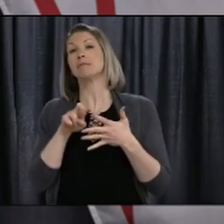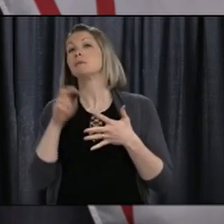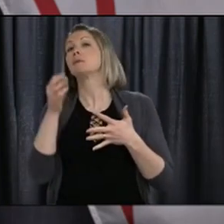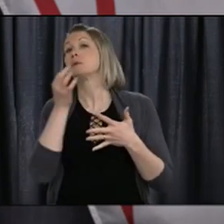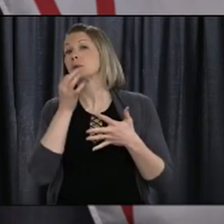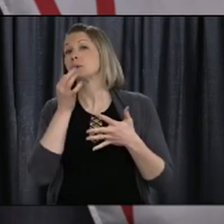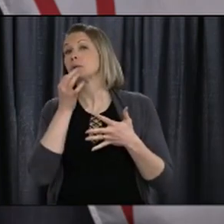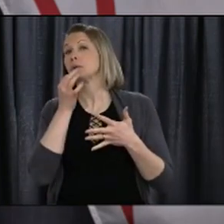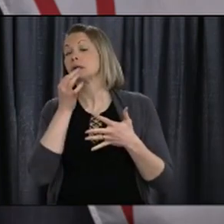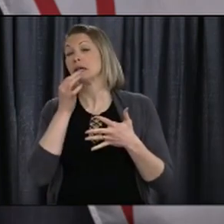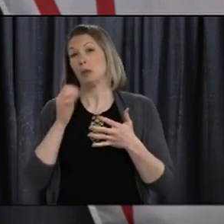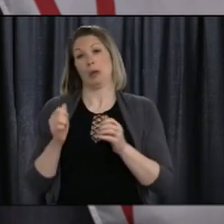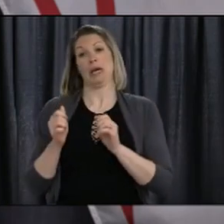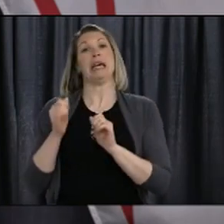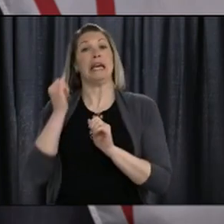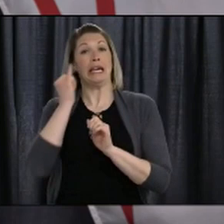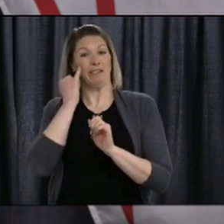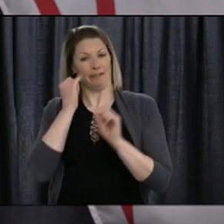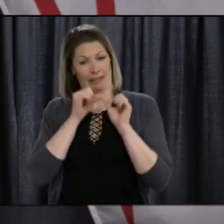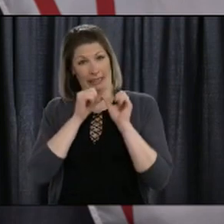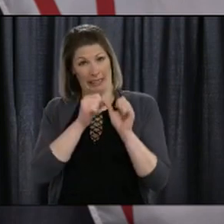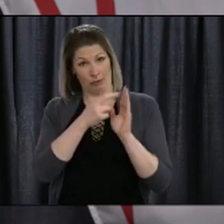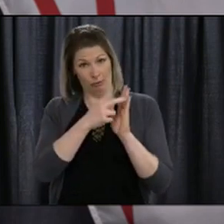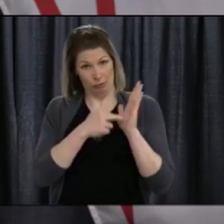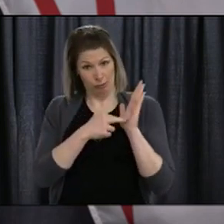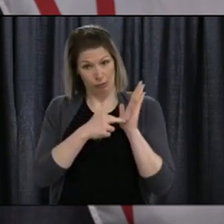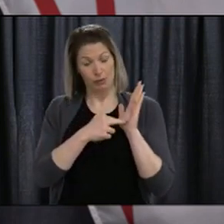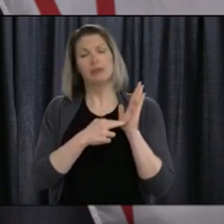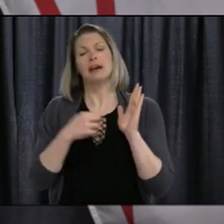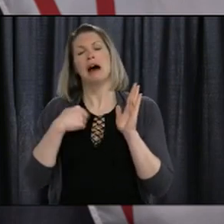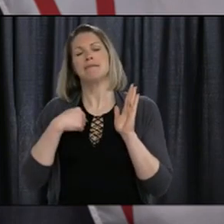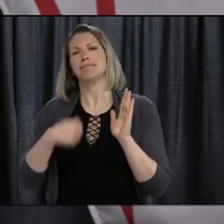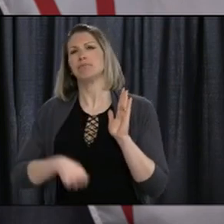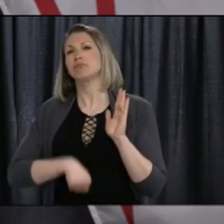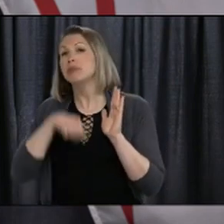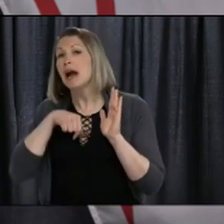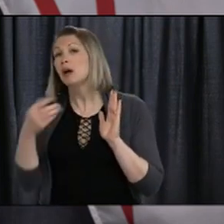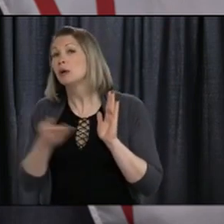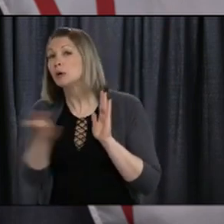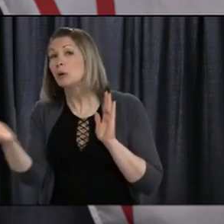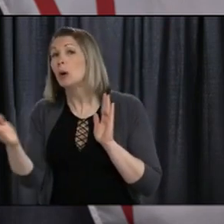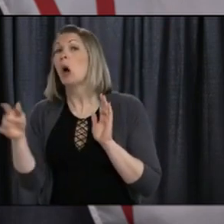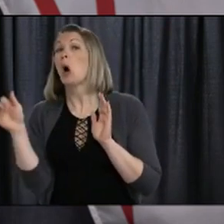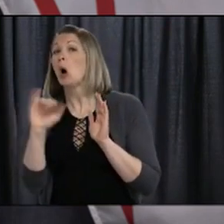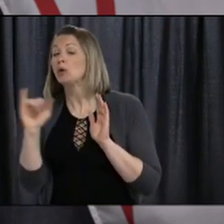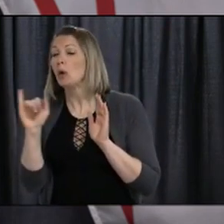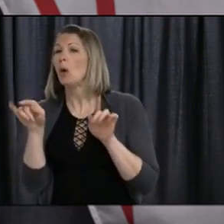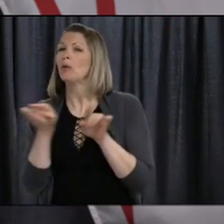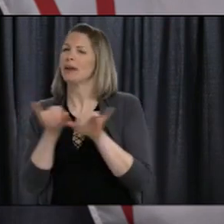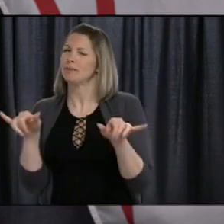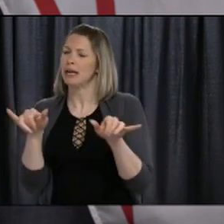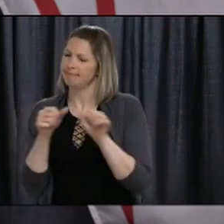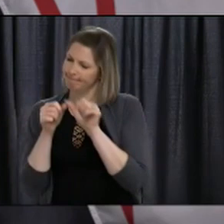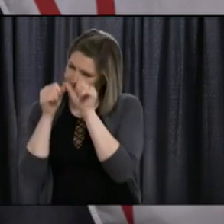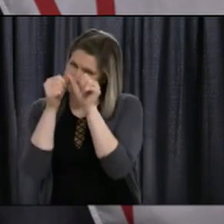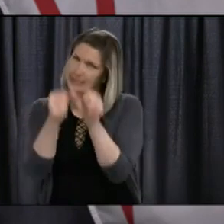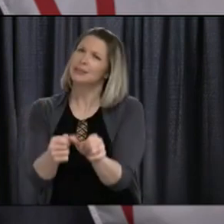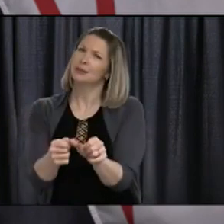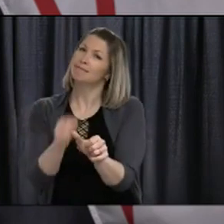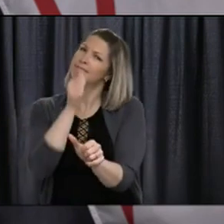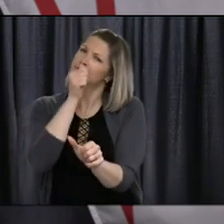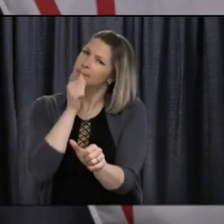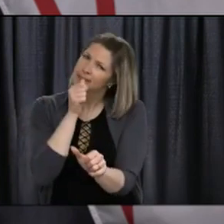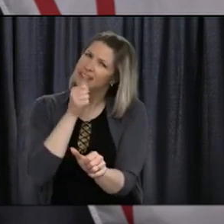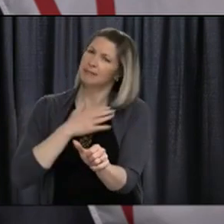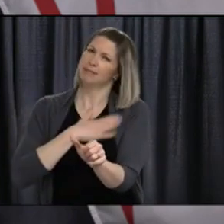strong and resolute in our efforts, we will keep COVID-19 controlled in our province. Hold fast, Newfoundland and Labrador. We're in